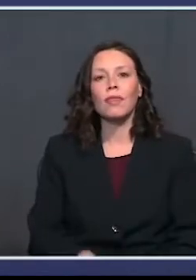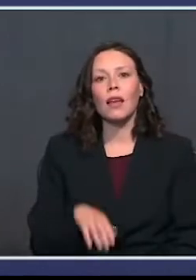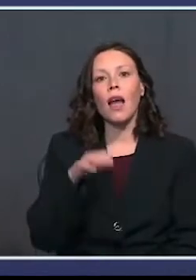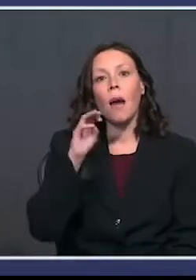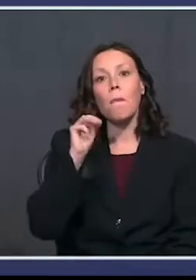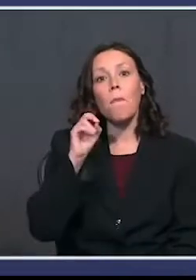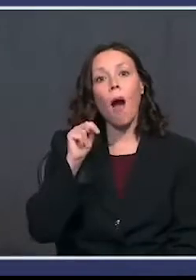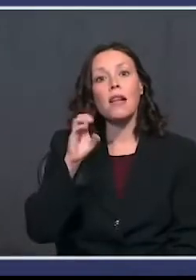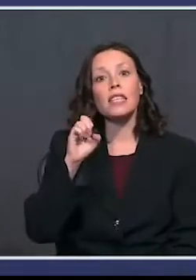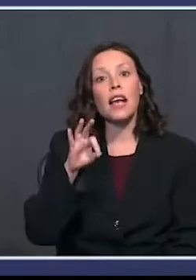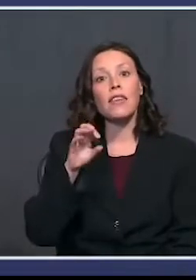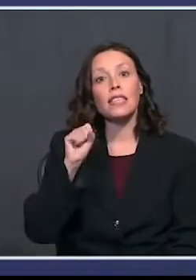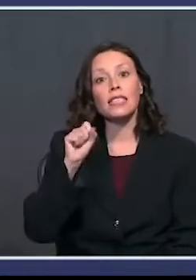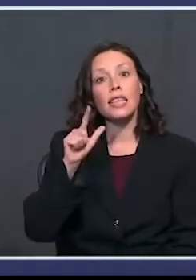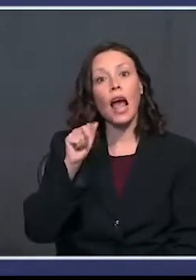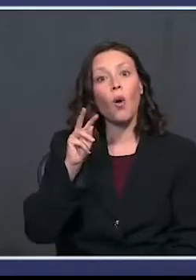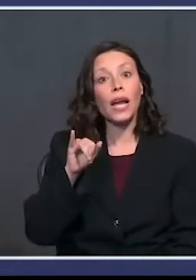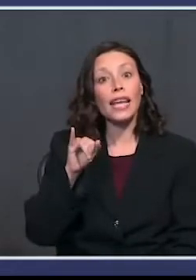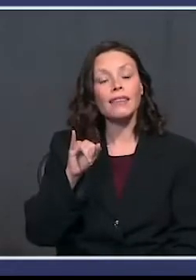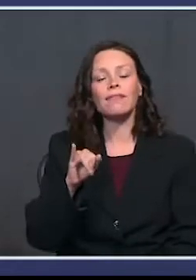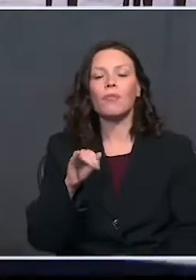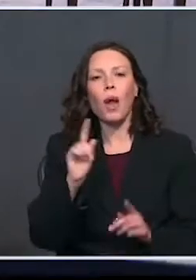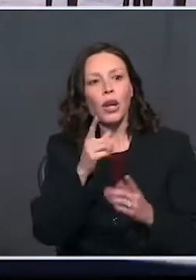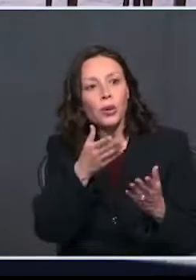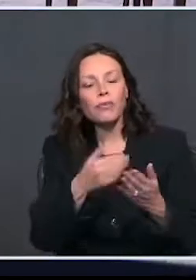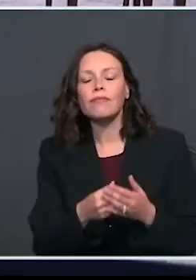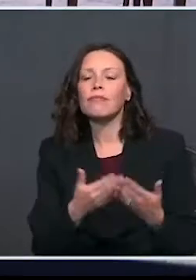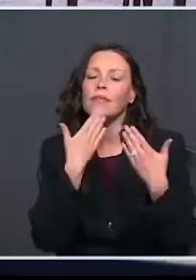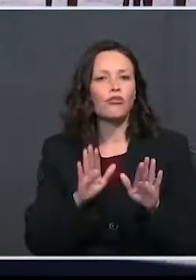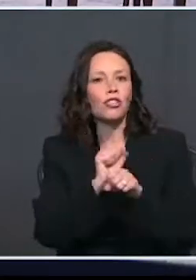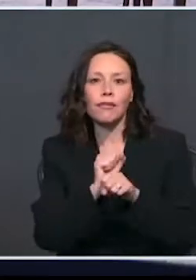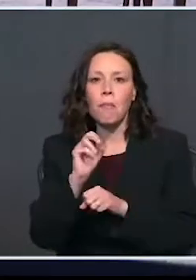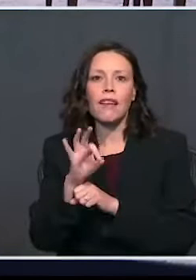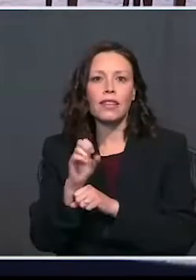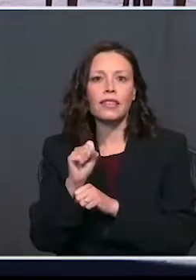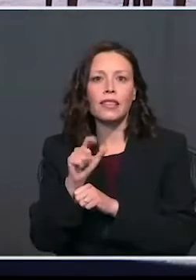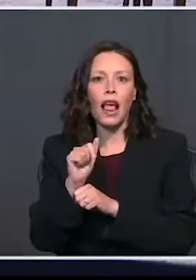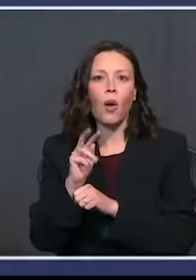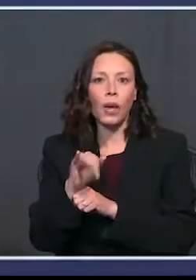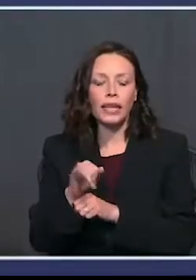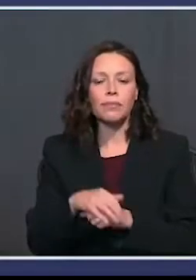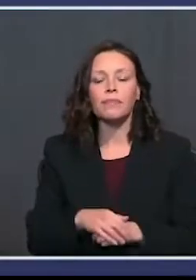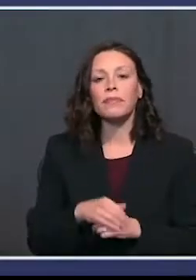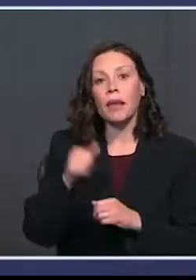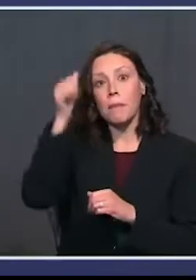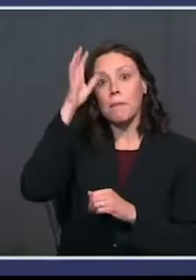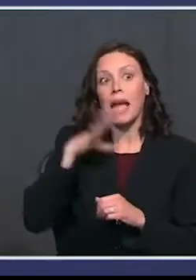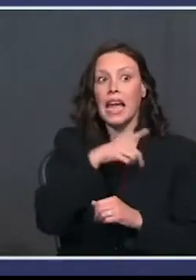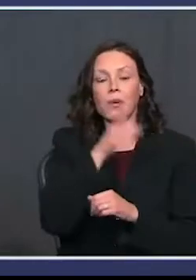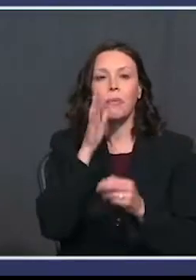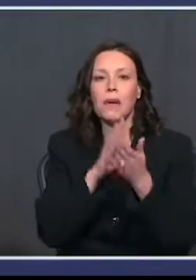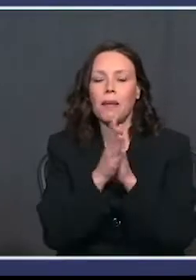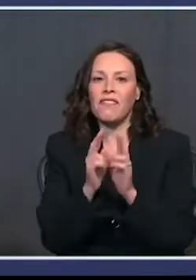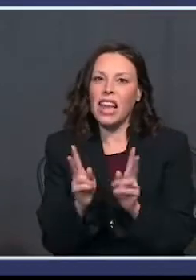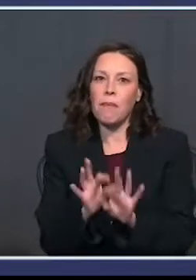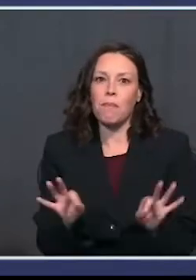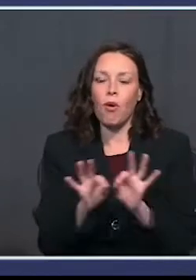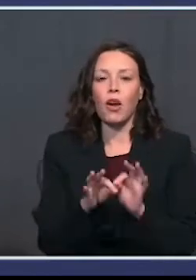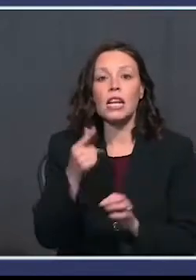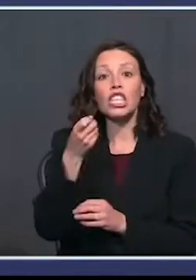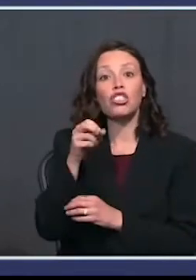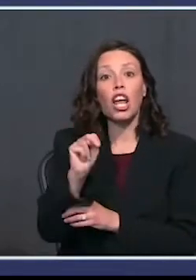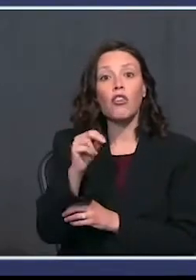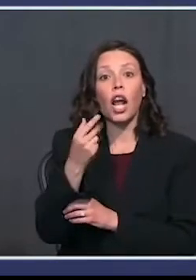Monsef Slawi, where are you? Monsef, thank you very much. Great job. A man who's now going to be very important, General